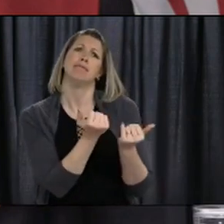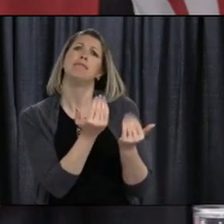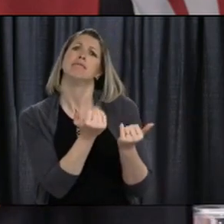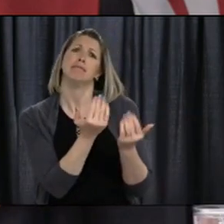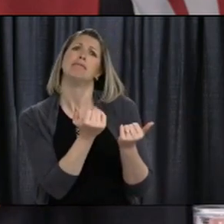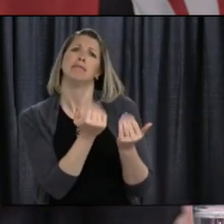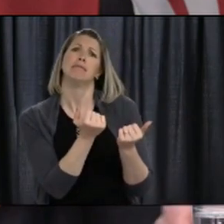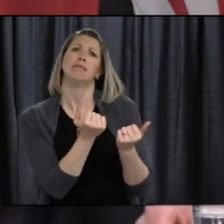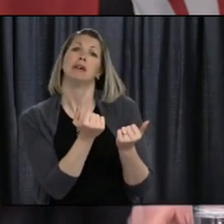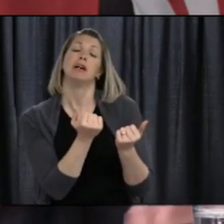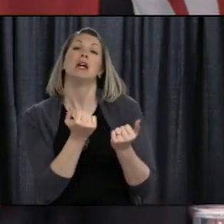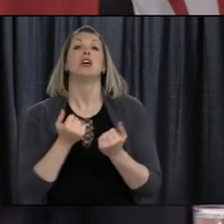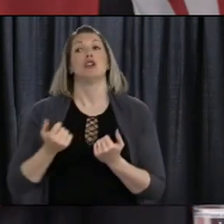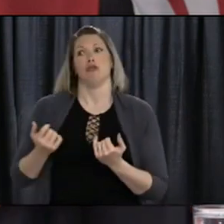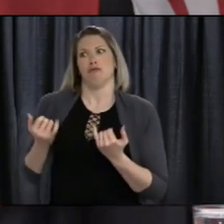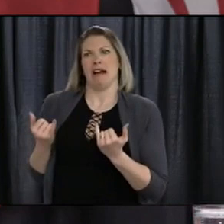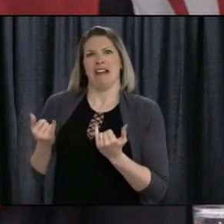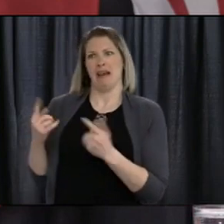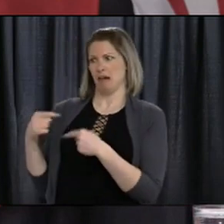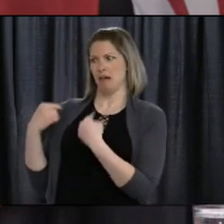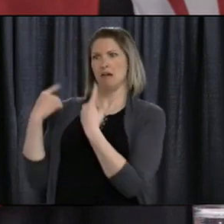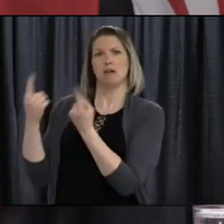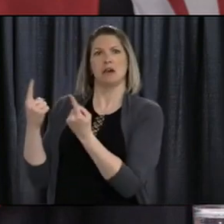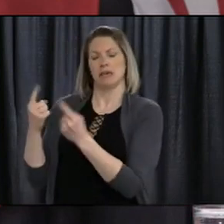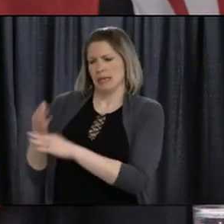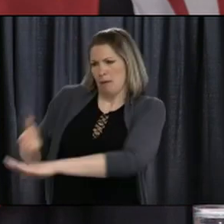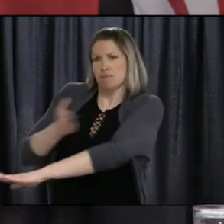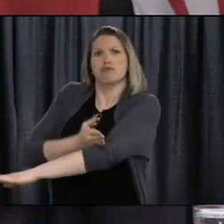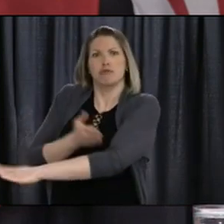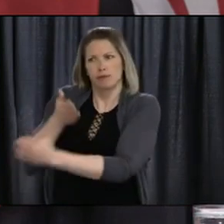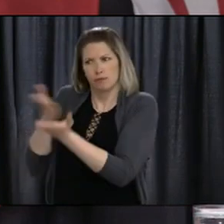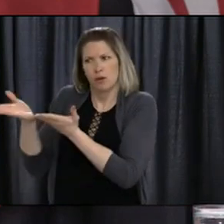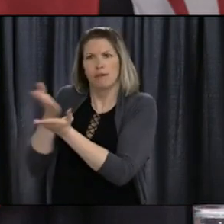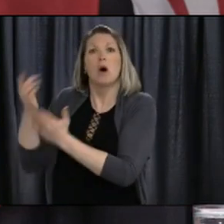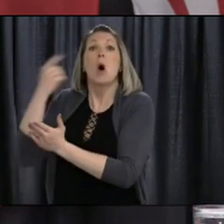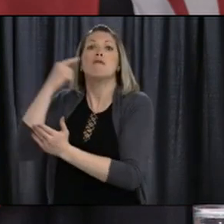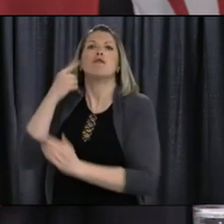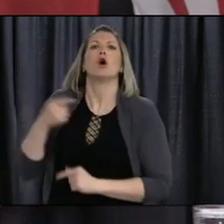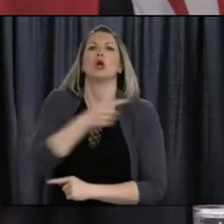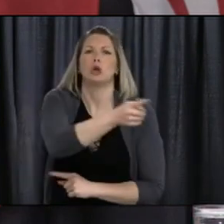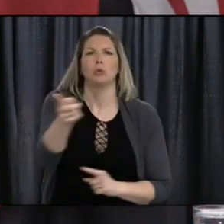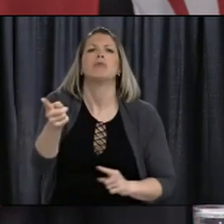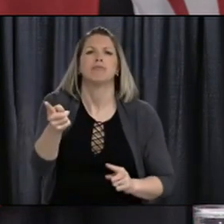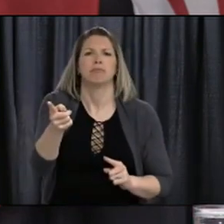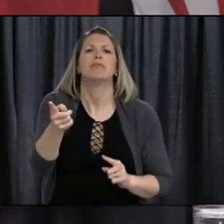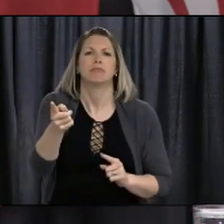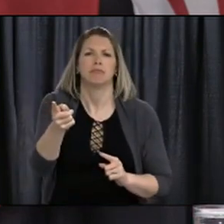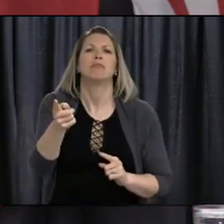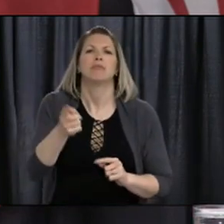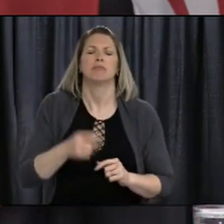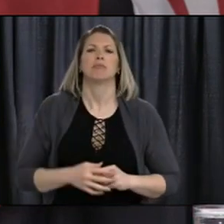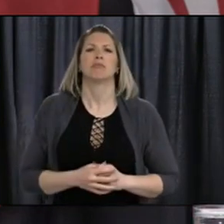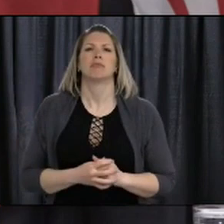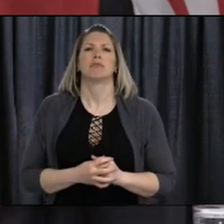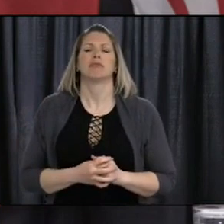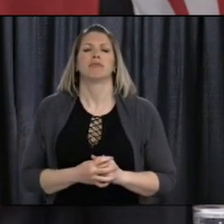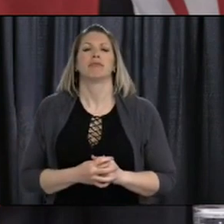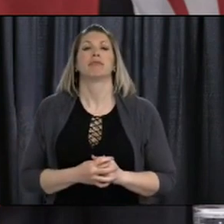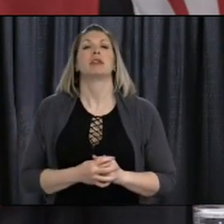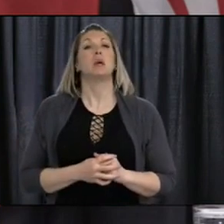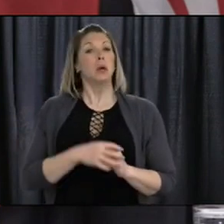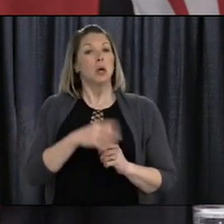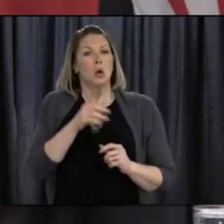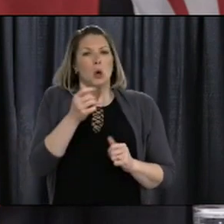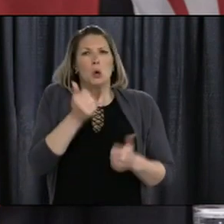been enhanced to help you at this difficult time. There is also a list of organizations that are available to